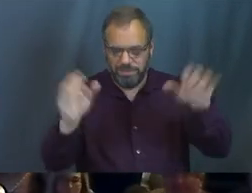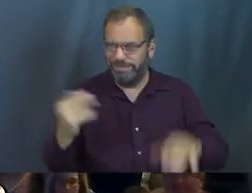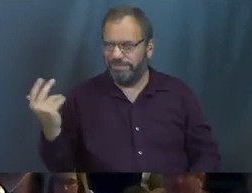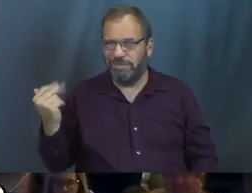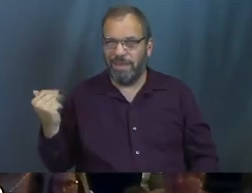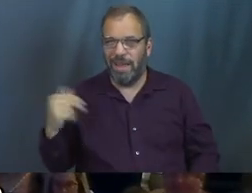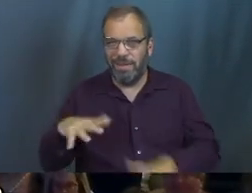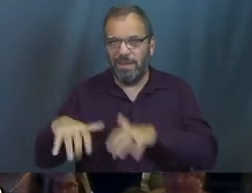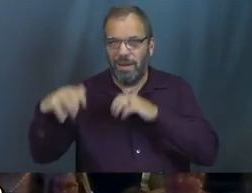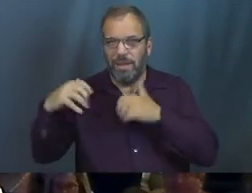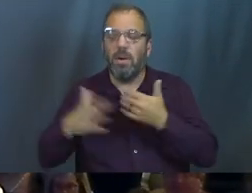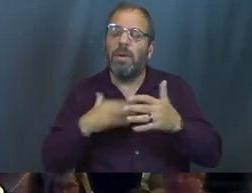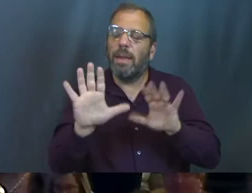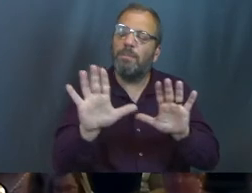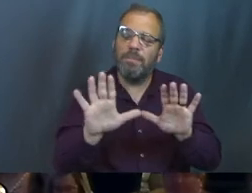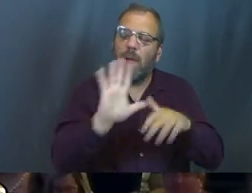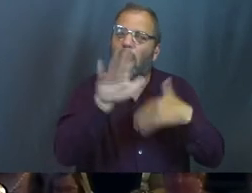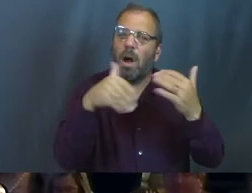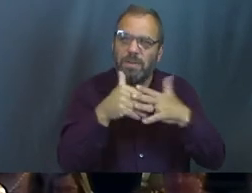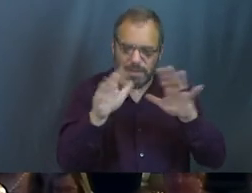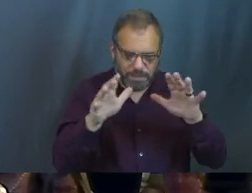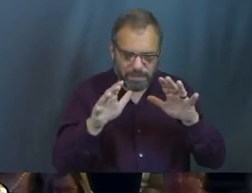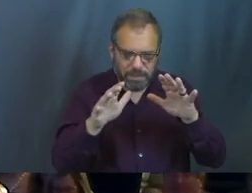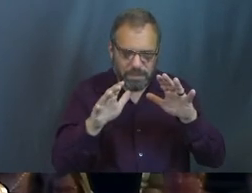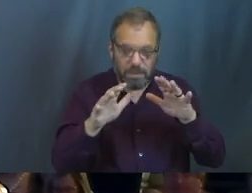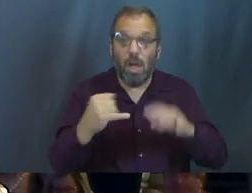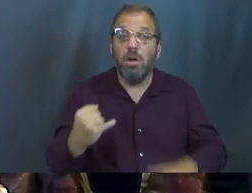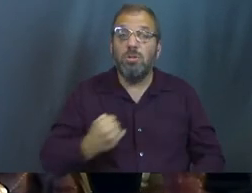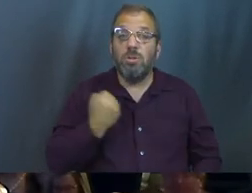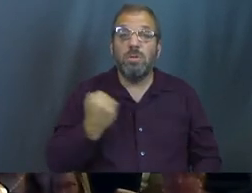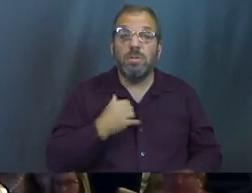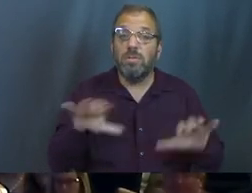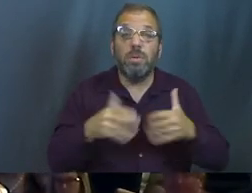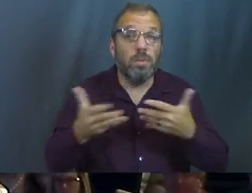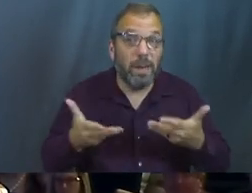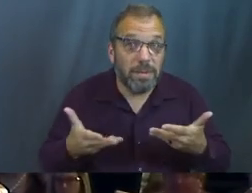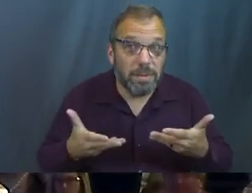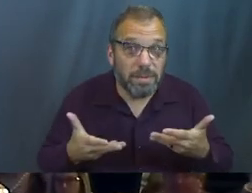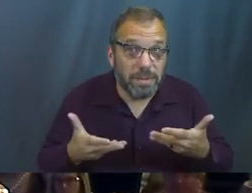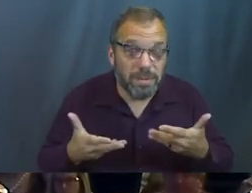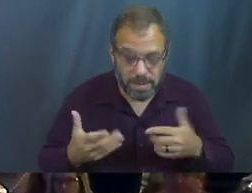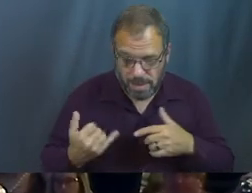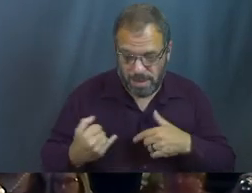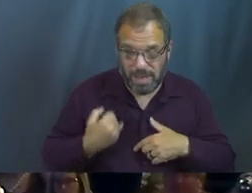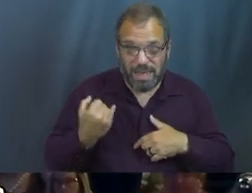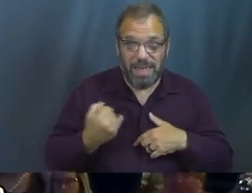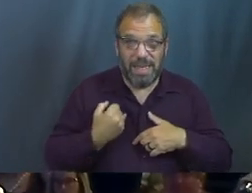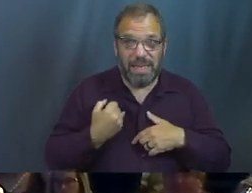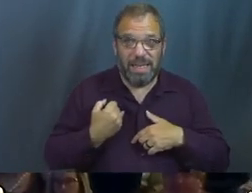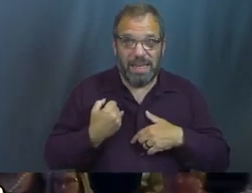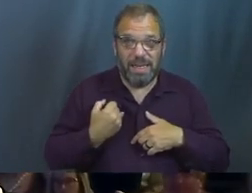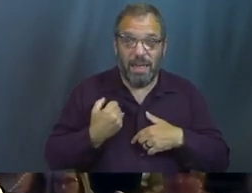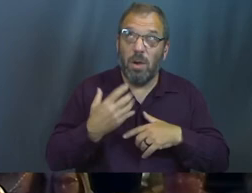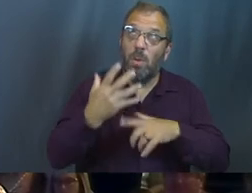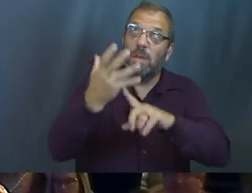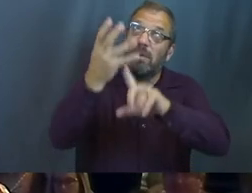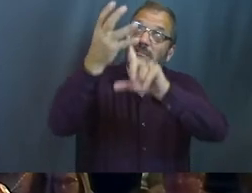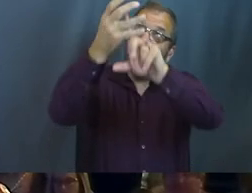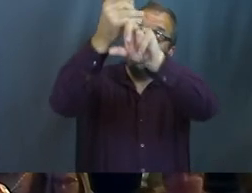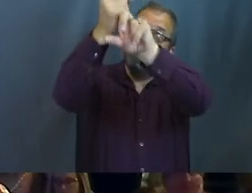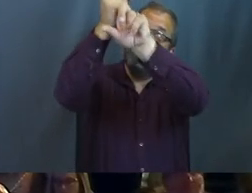This whole thing, all of it. Here's what Joseph was really doing. Joseph was holding on to God.